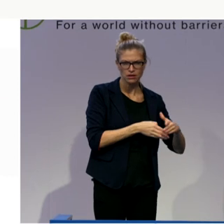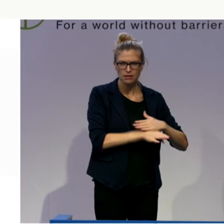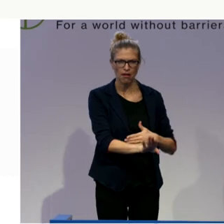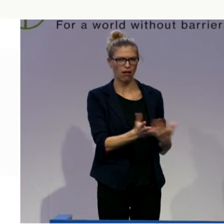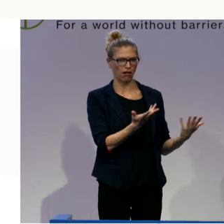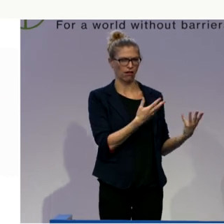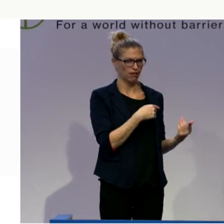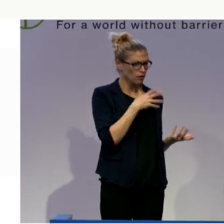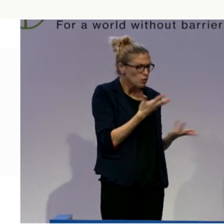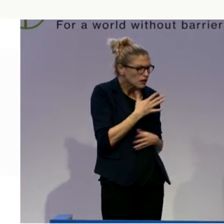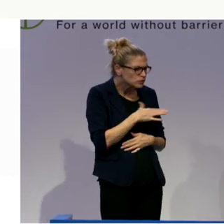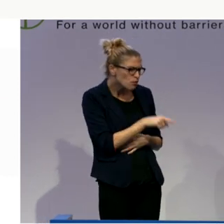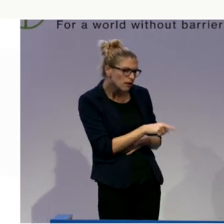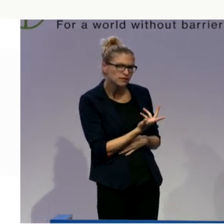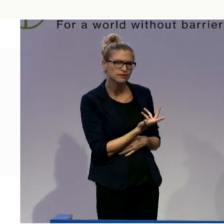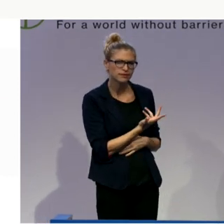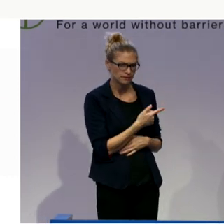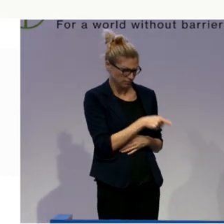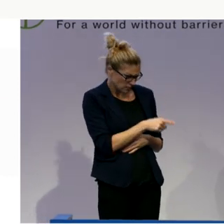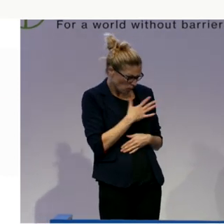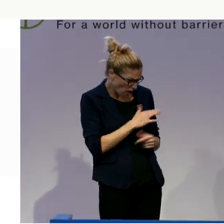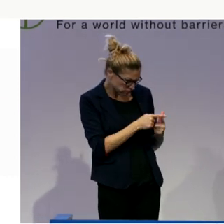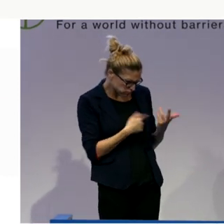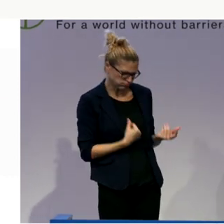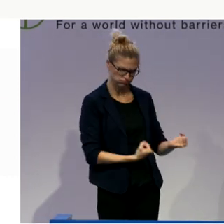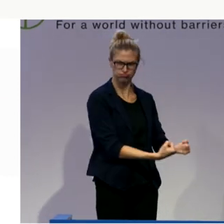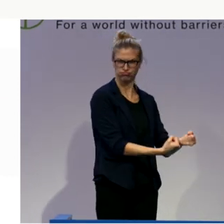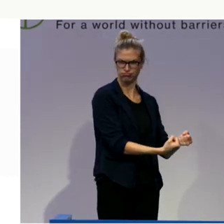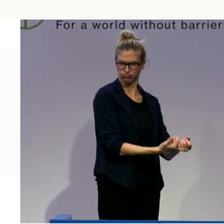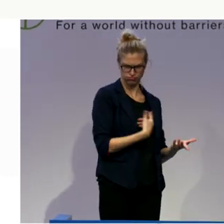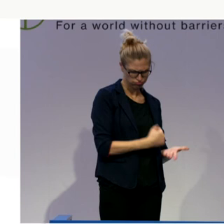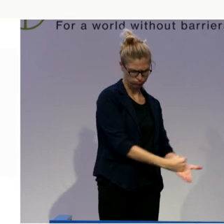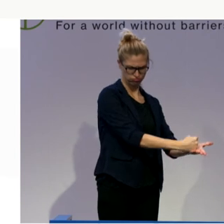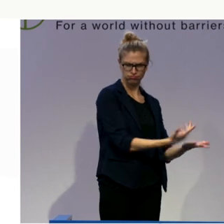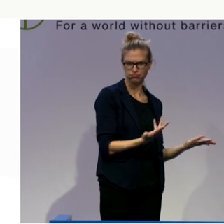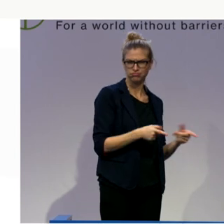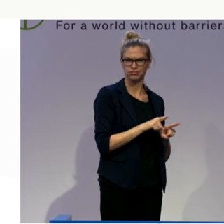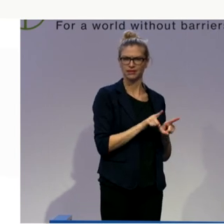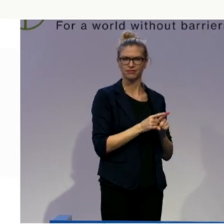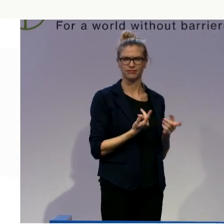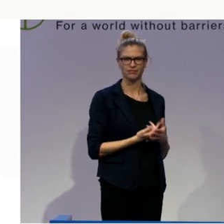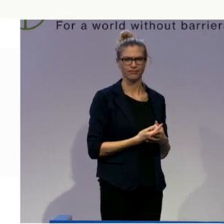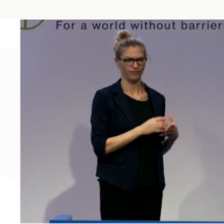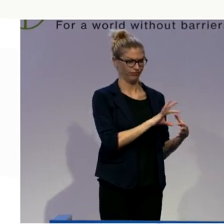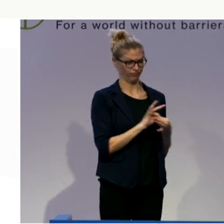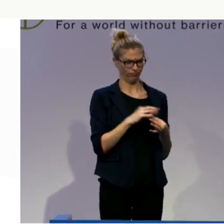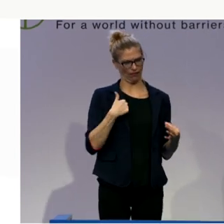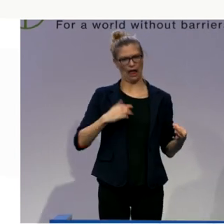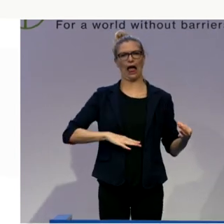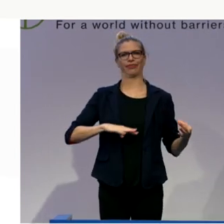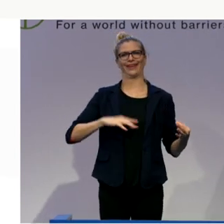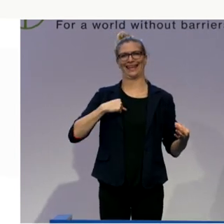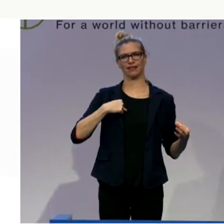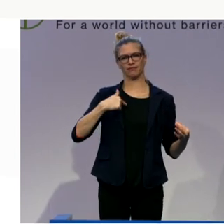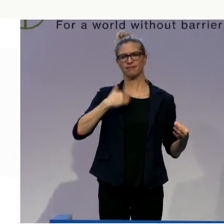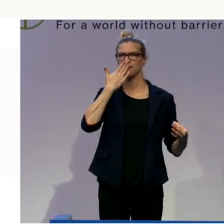approach for that person. So, and that is an ethical and moral approach that says that